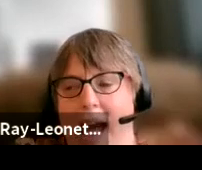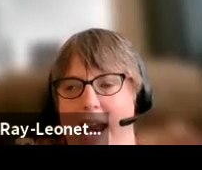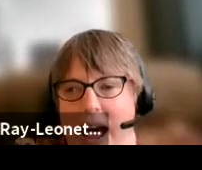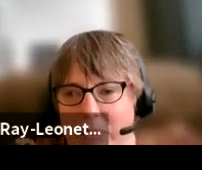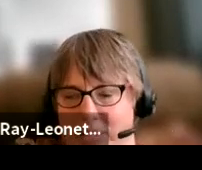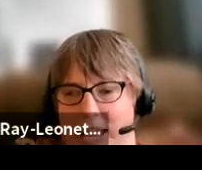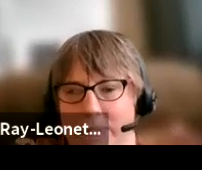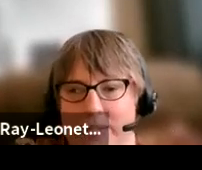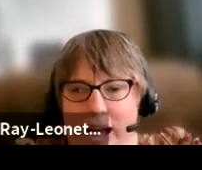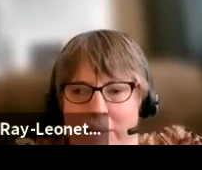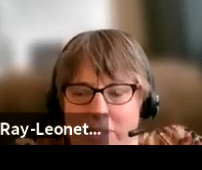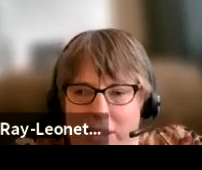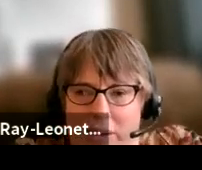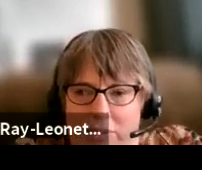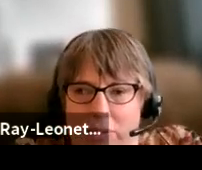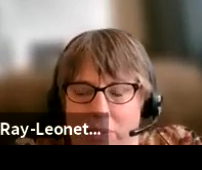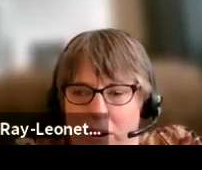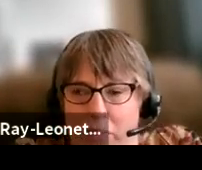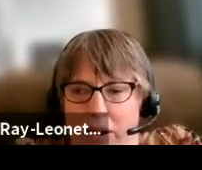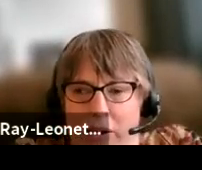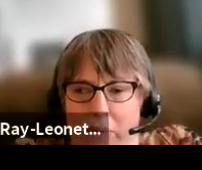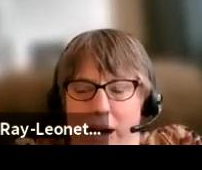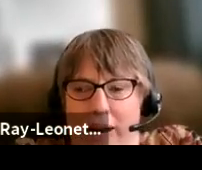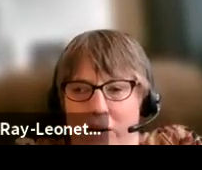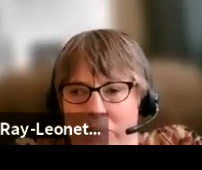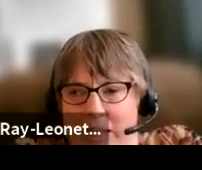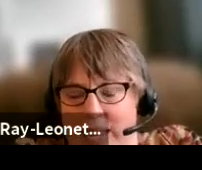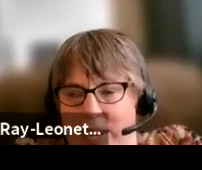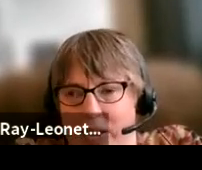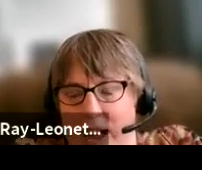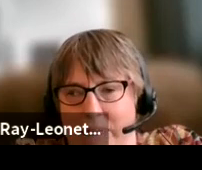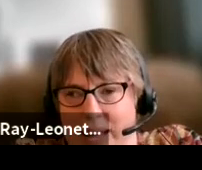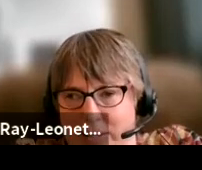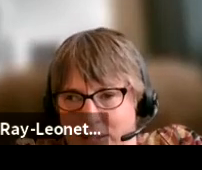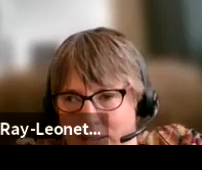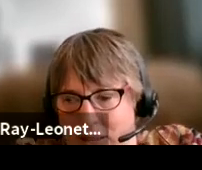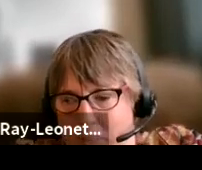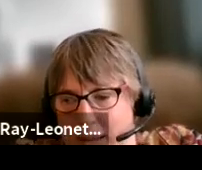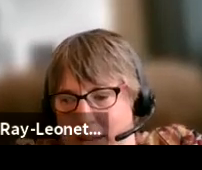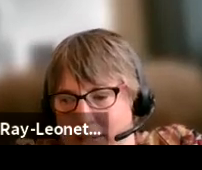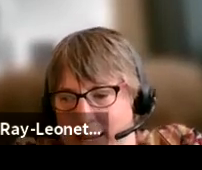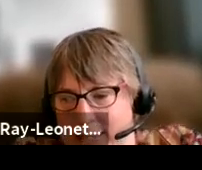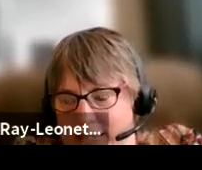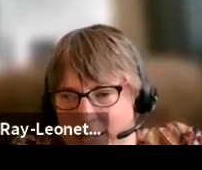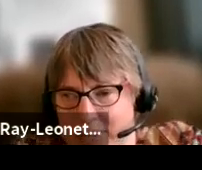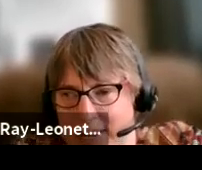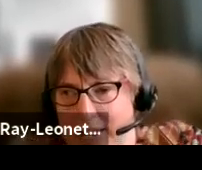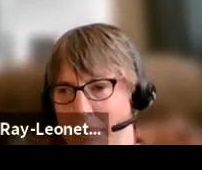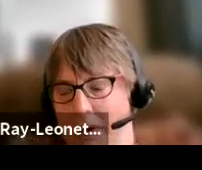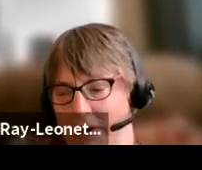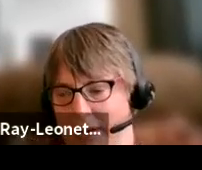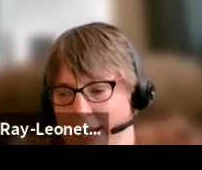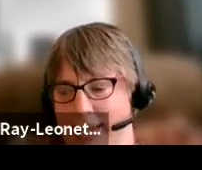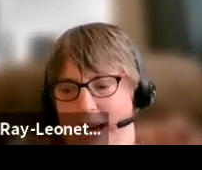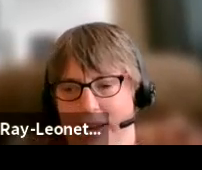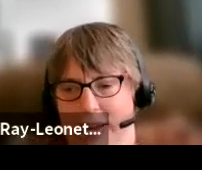and I will set up a time with you to work one-on-one on making your comments, because this is really